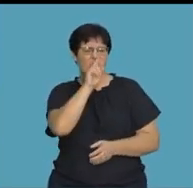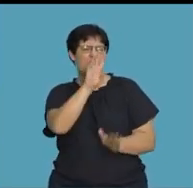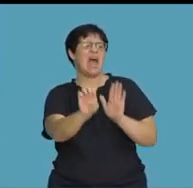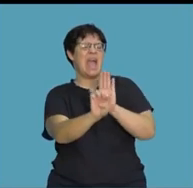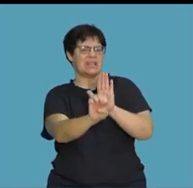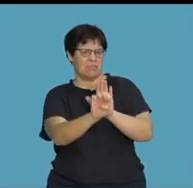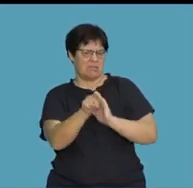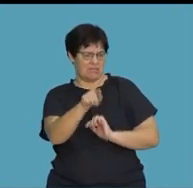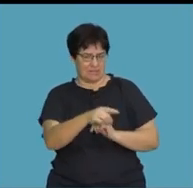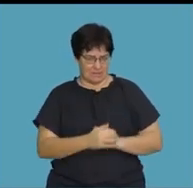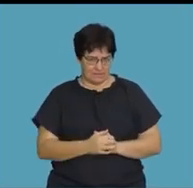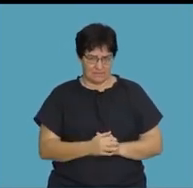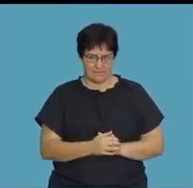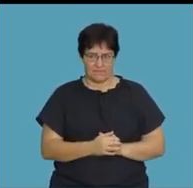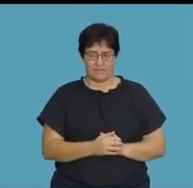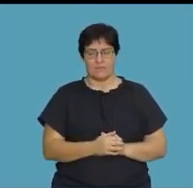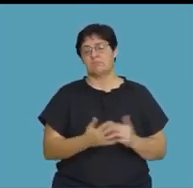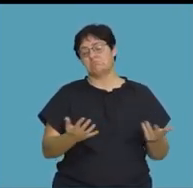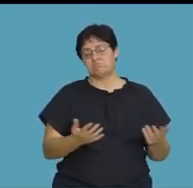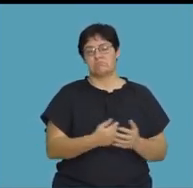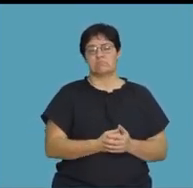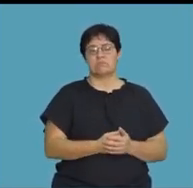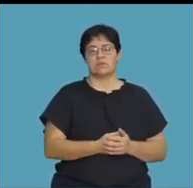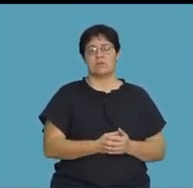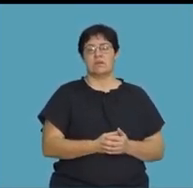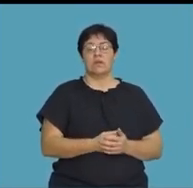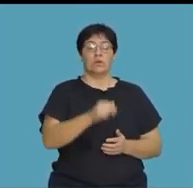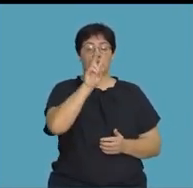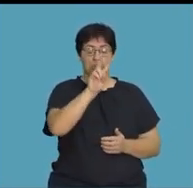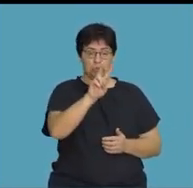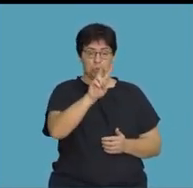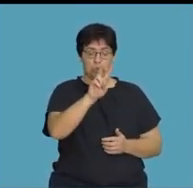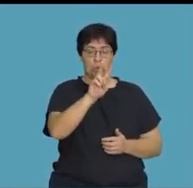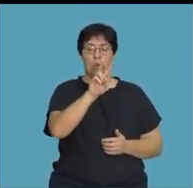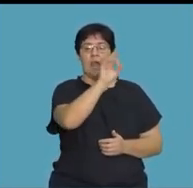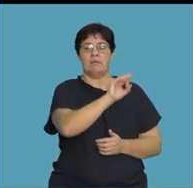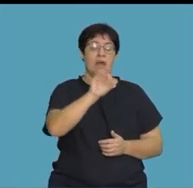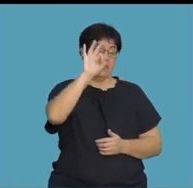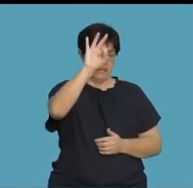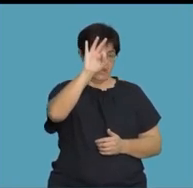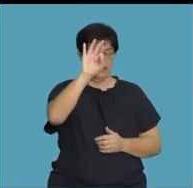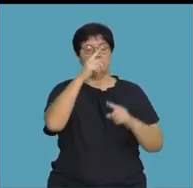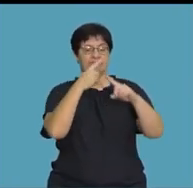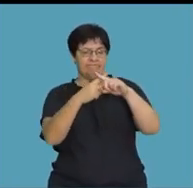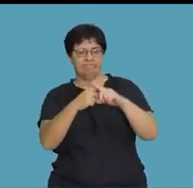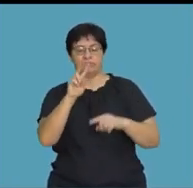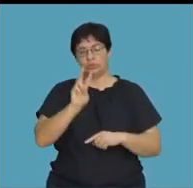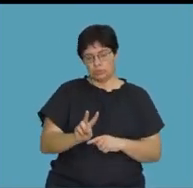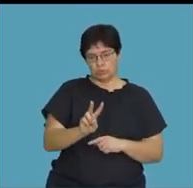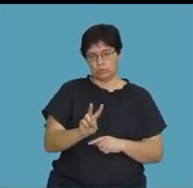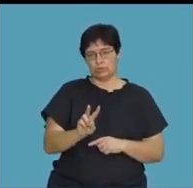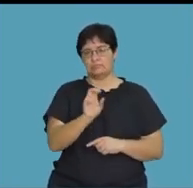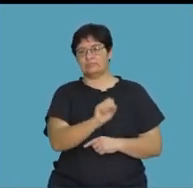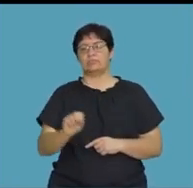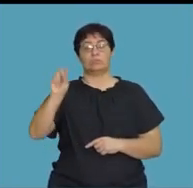examples that have to do with this. So if I say to you I have 2 to the exponent of 3 multiplied by 2